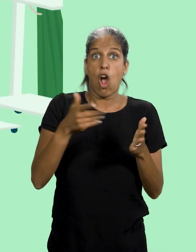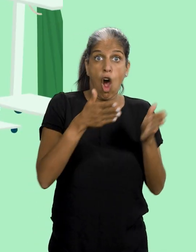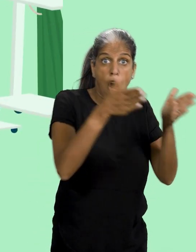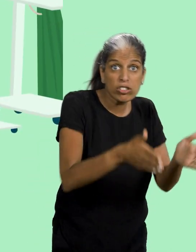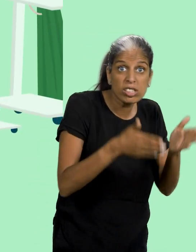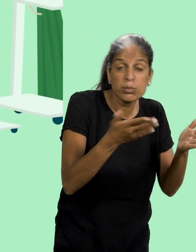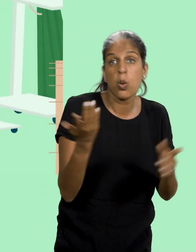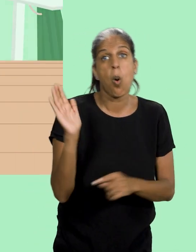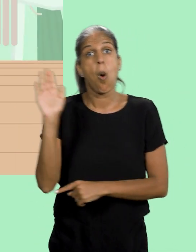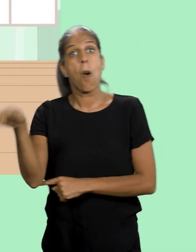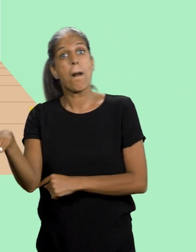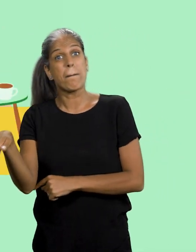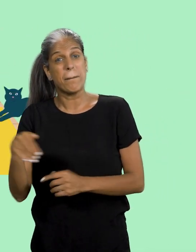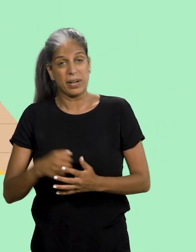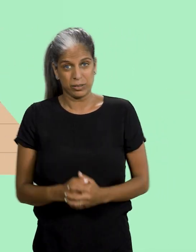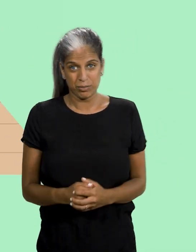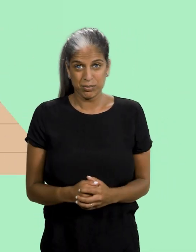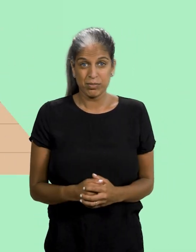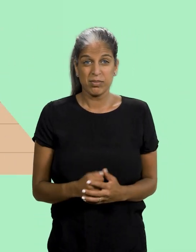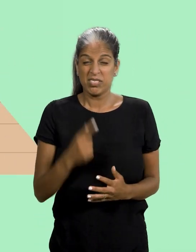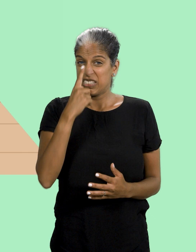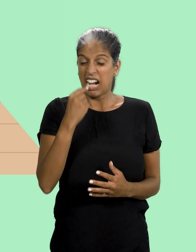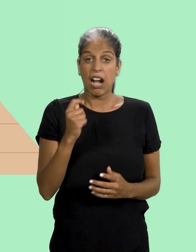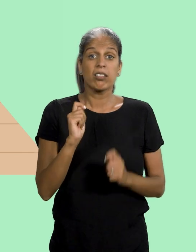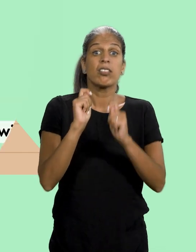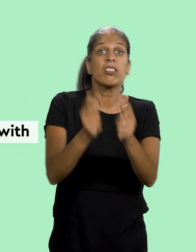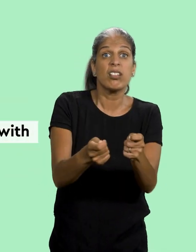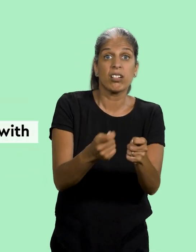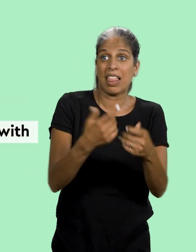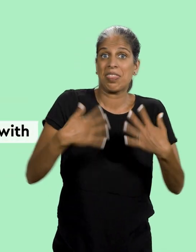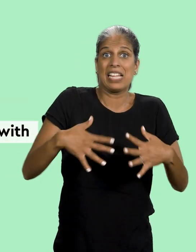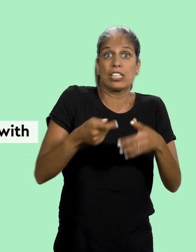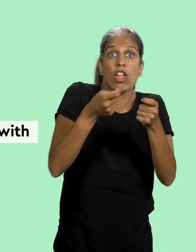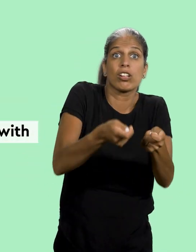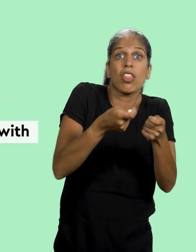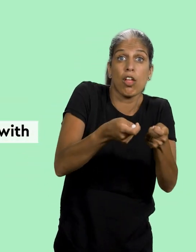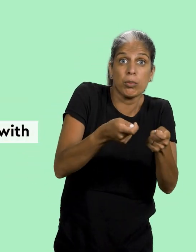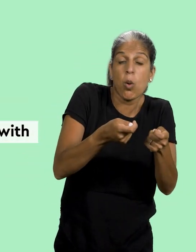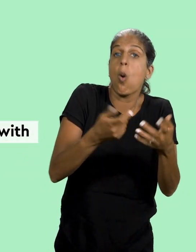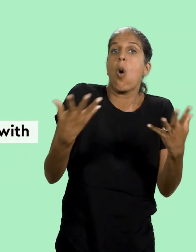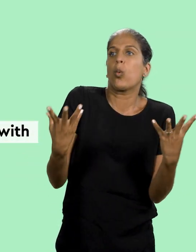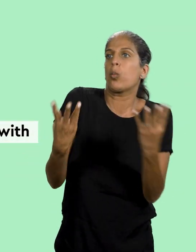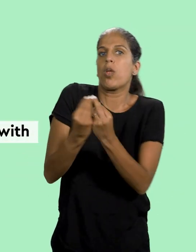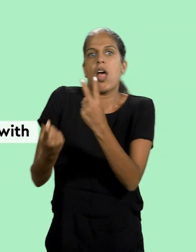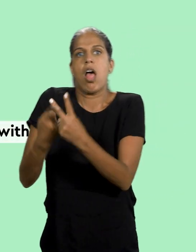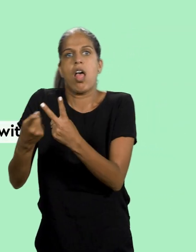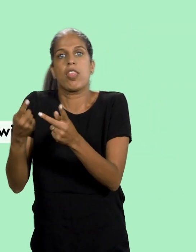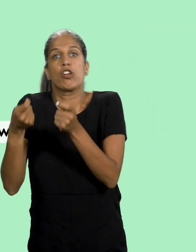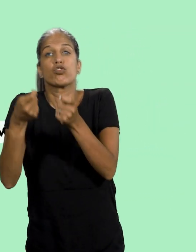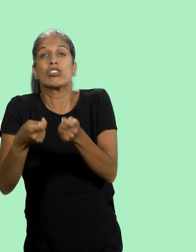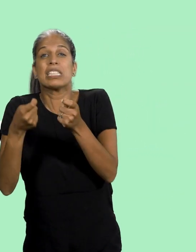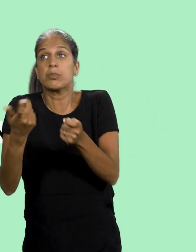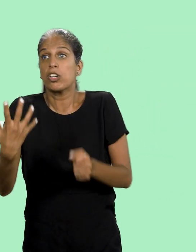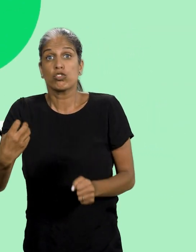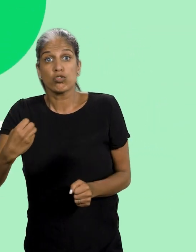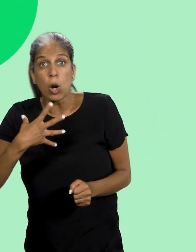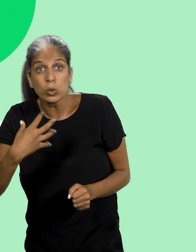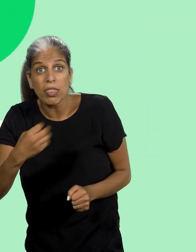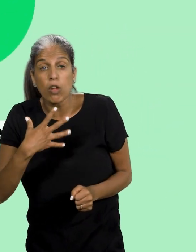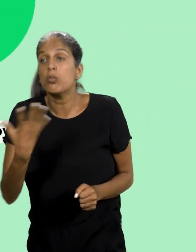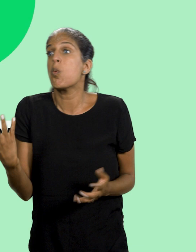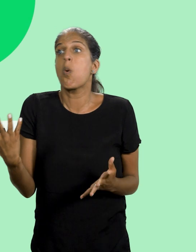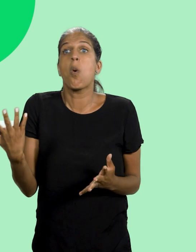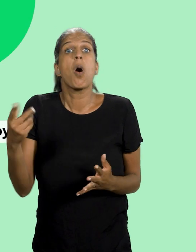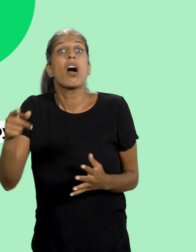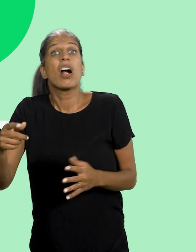therapy in the hospital or at home. Targeted therapies can be given on their own or in combination